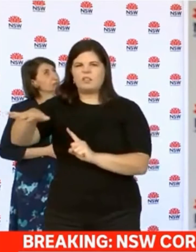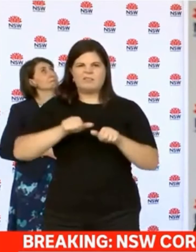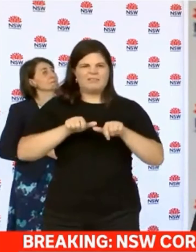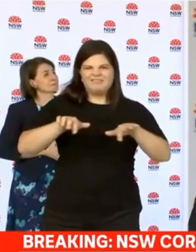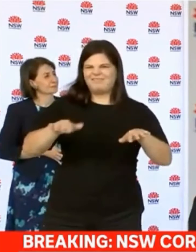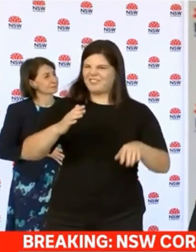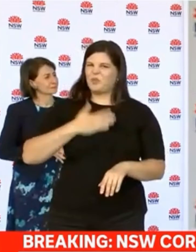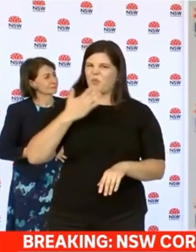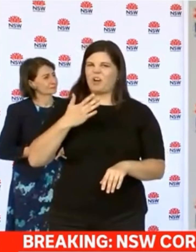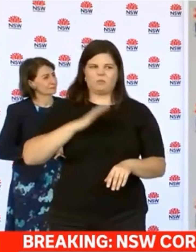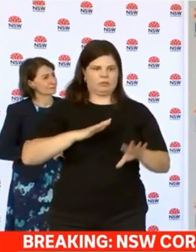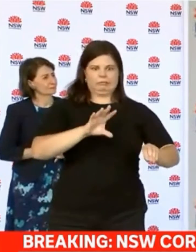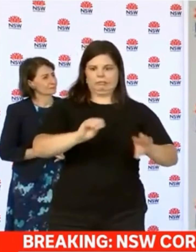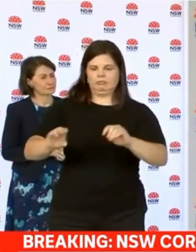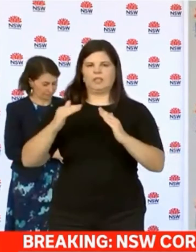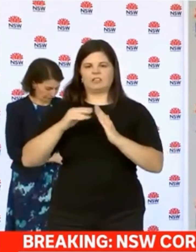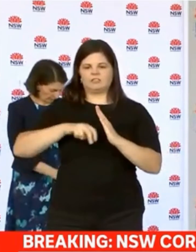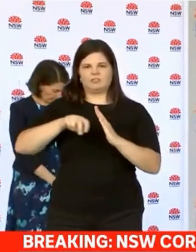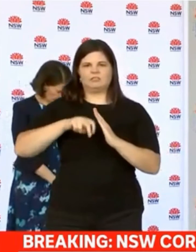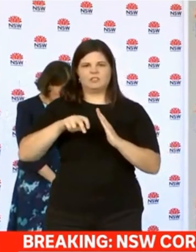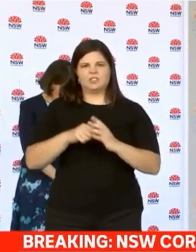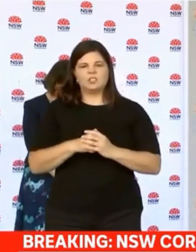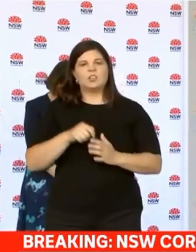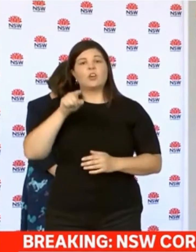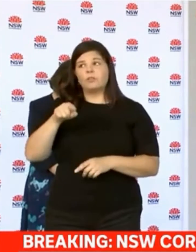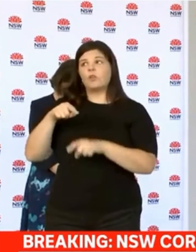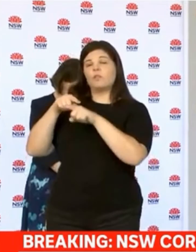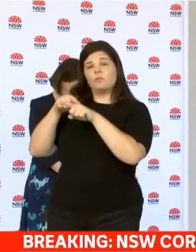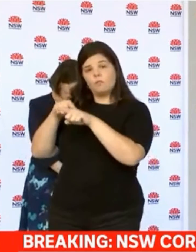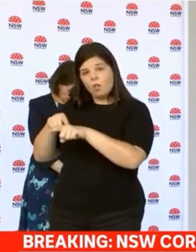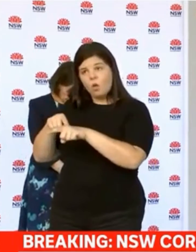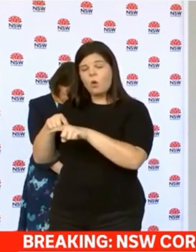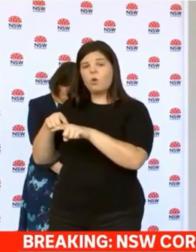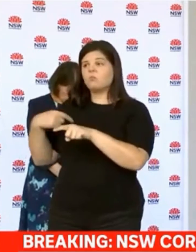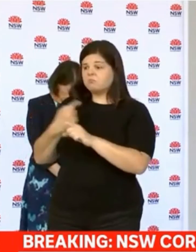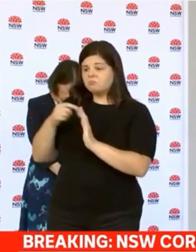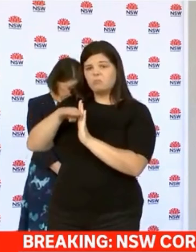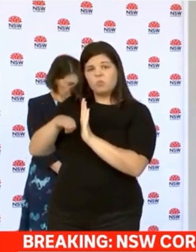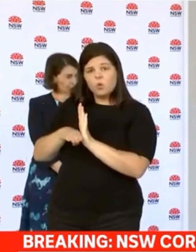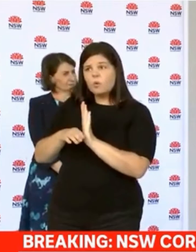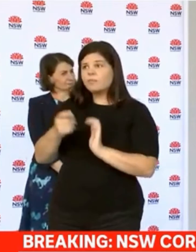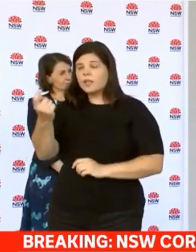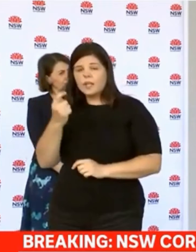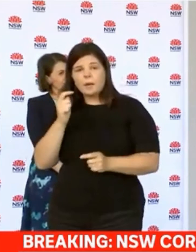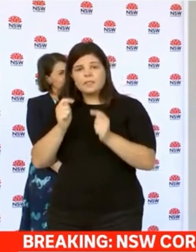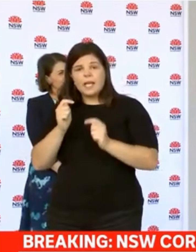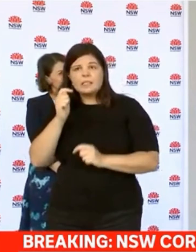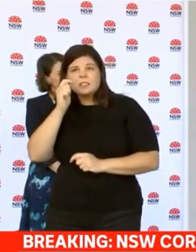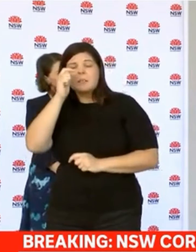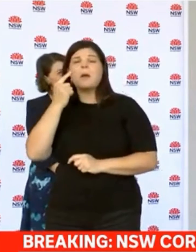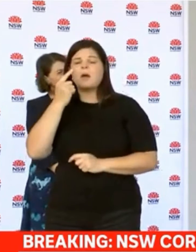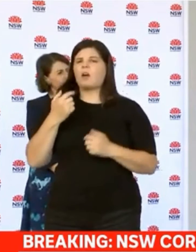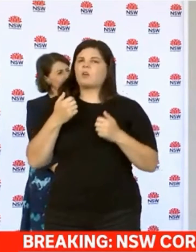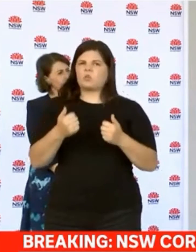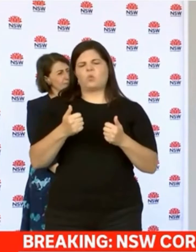community. So you're doing a really big favour to yourself, to your family and to your community by coming forward for that testing. But the testing numbers are way